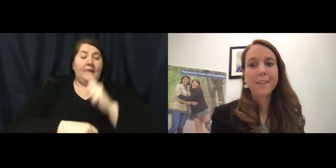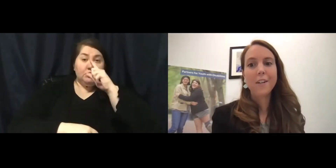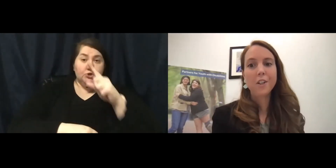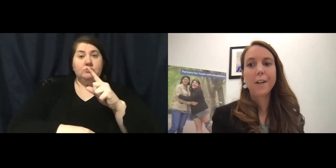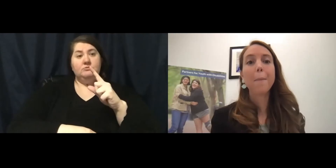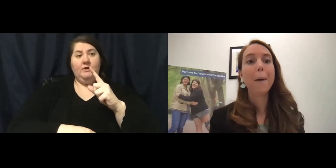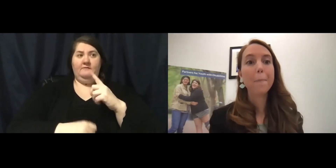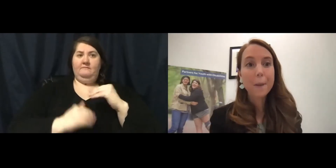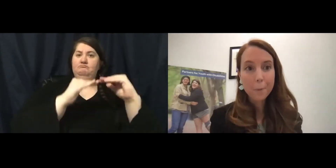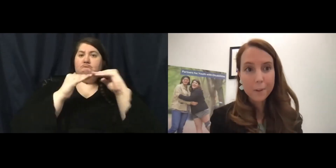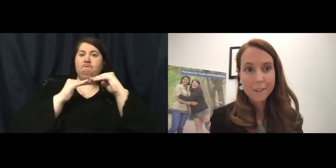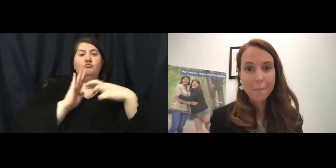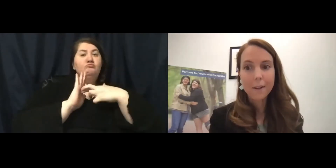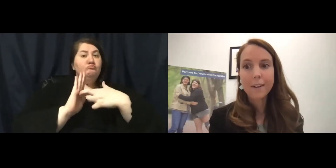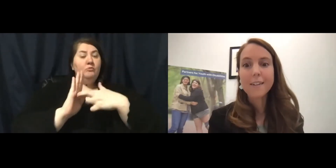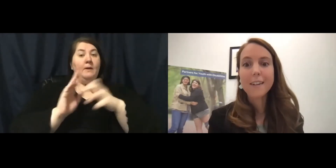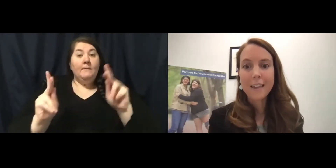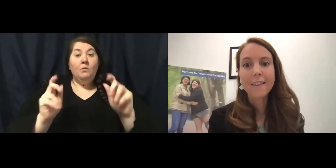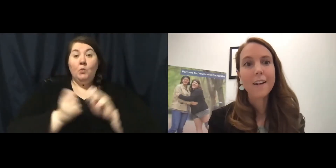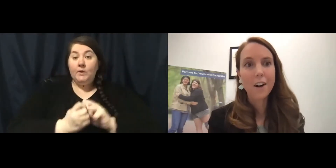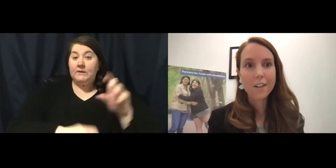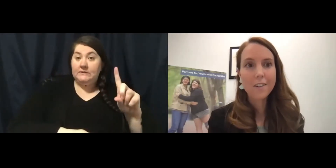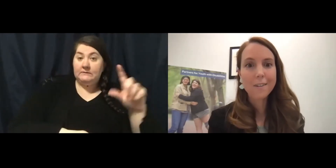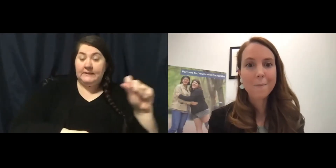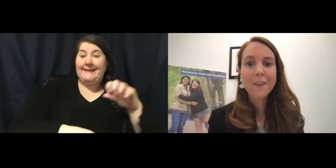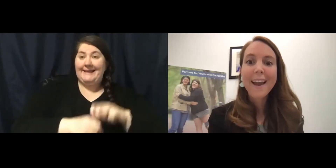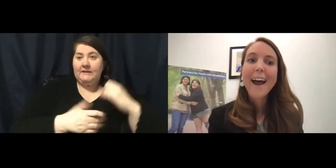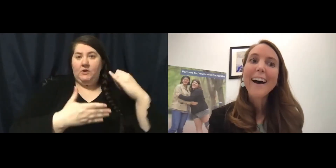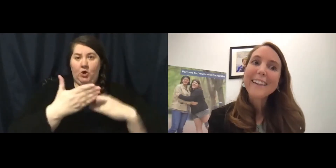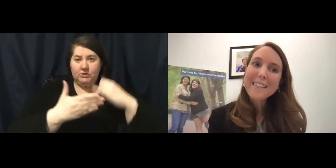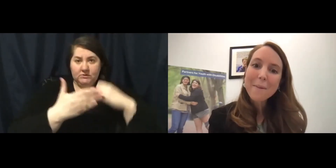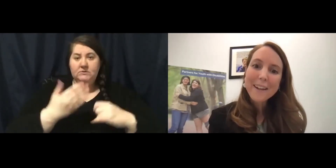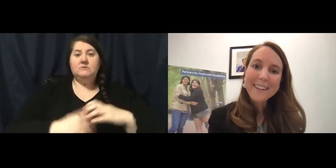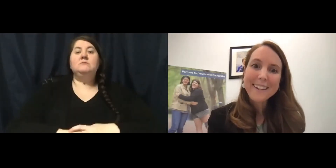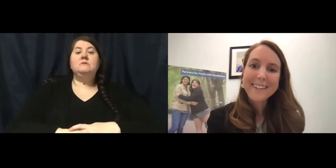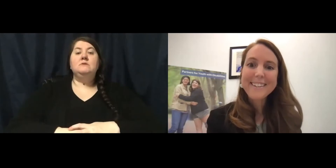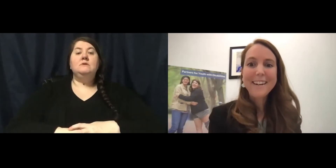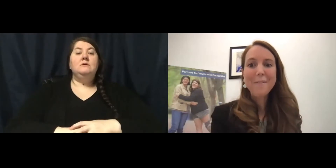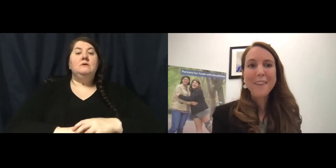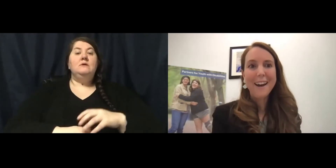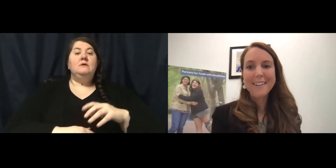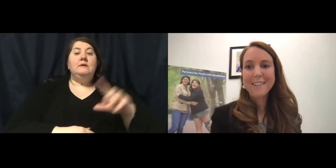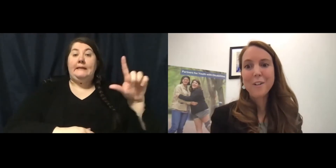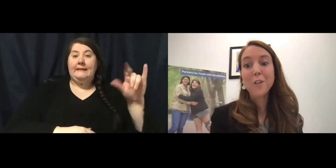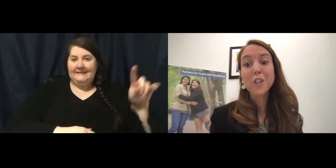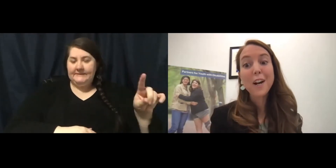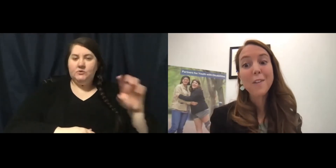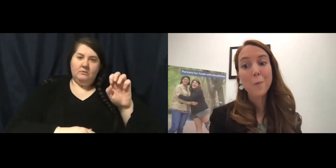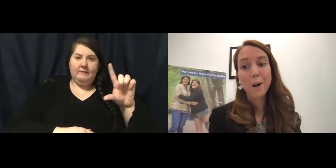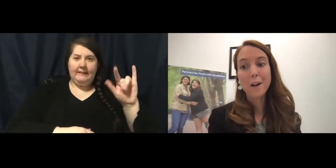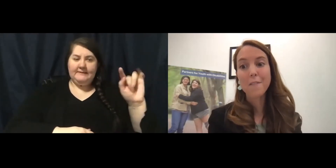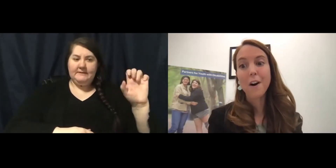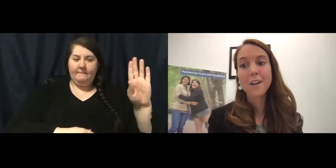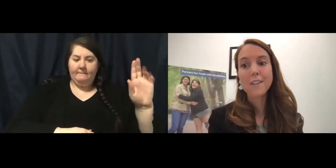by people with disabilities in the arts. Elizabeth is here with us to share